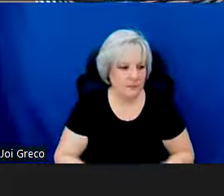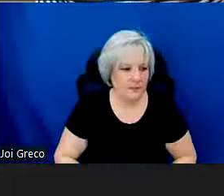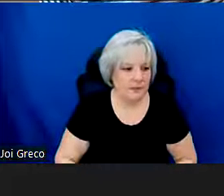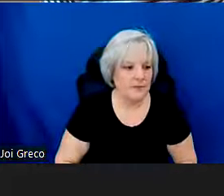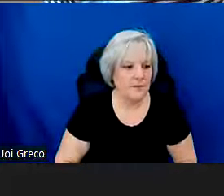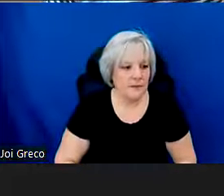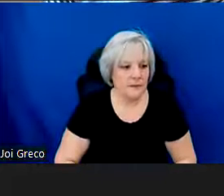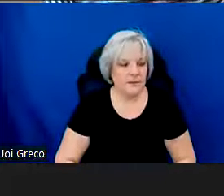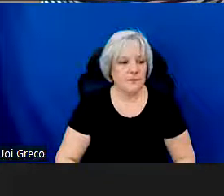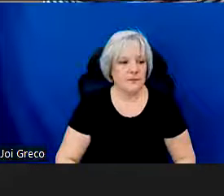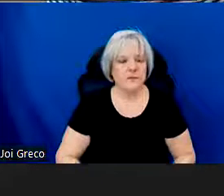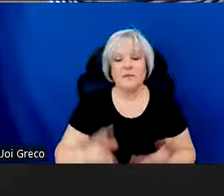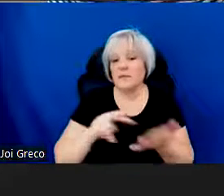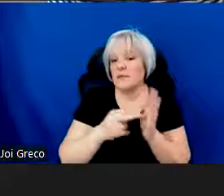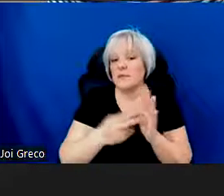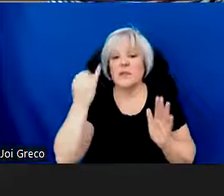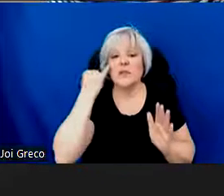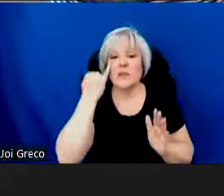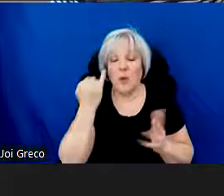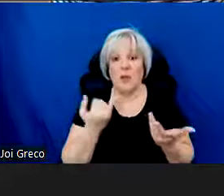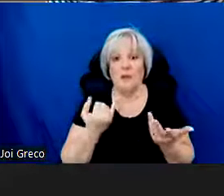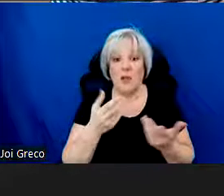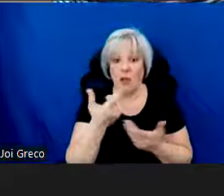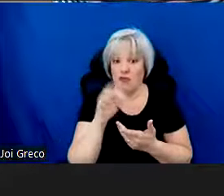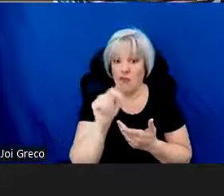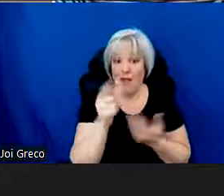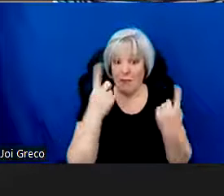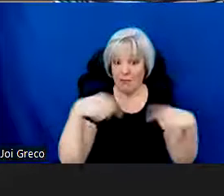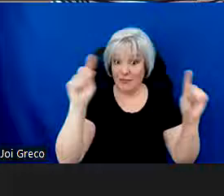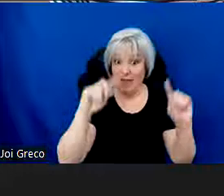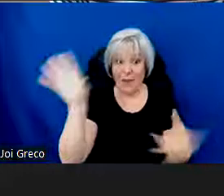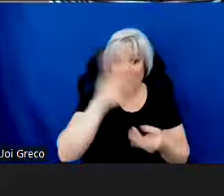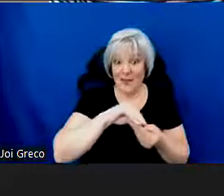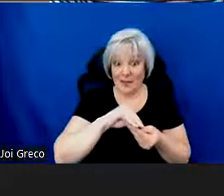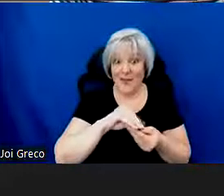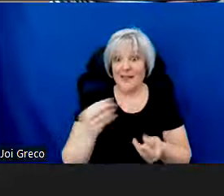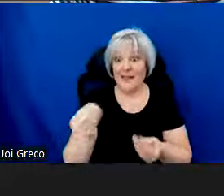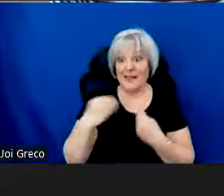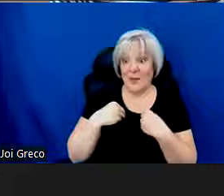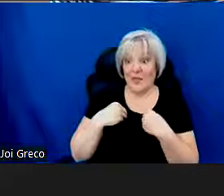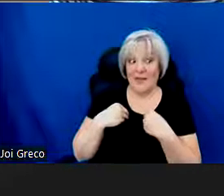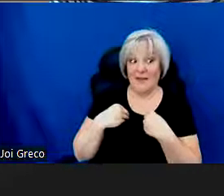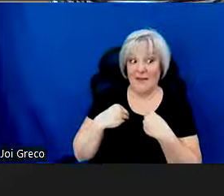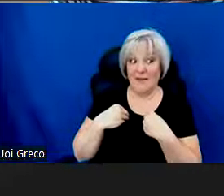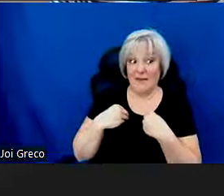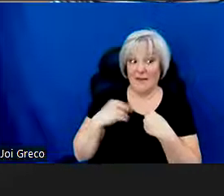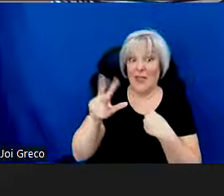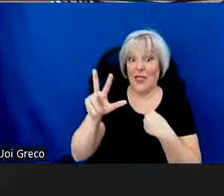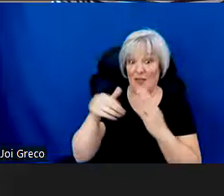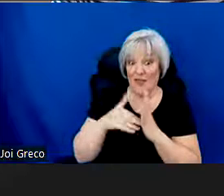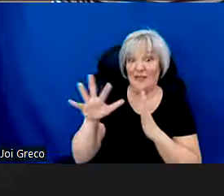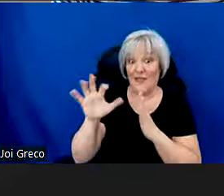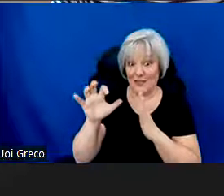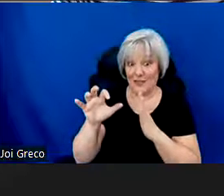This means that if my grant were successful, I would receive a total grant from Mid-Atlantic Arts of $3,500.